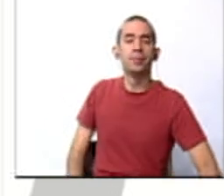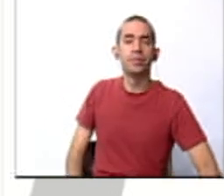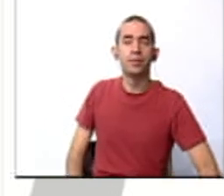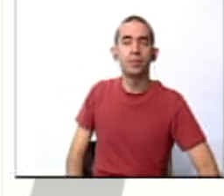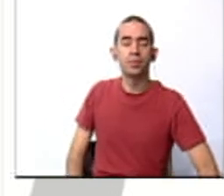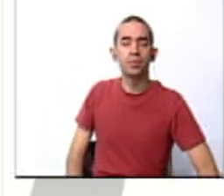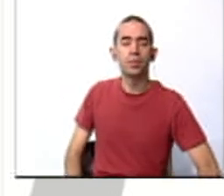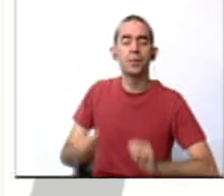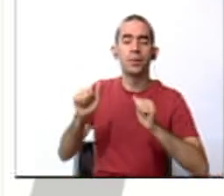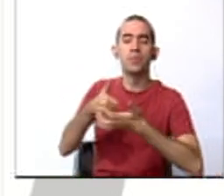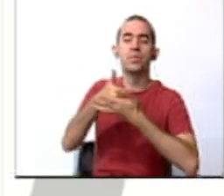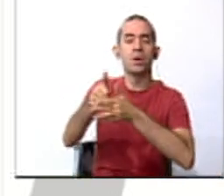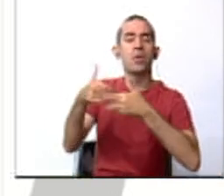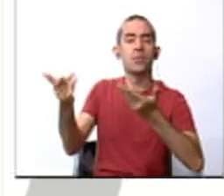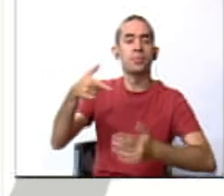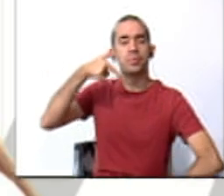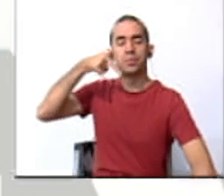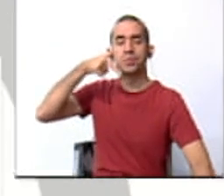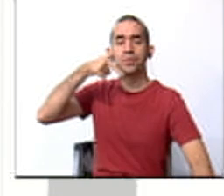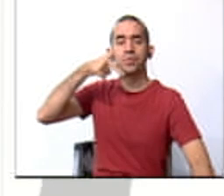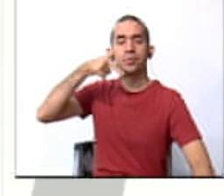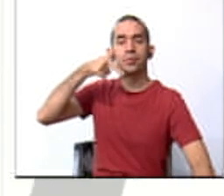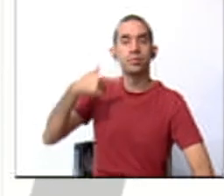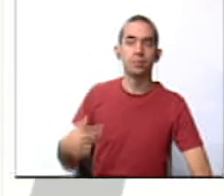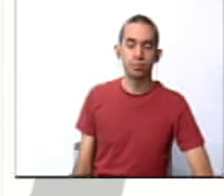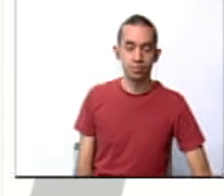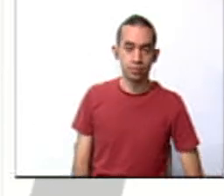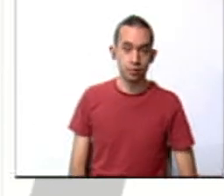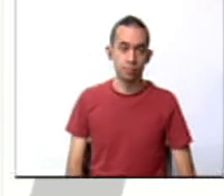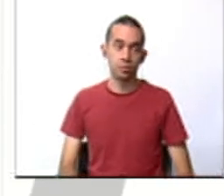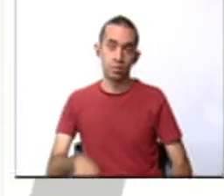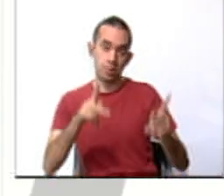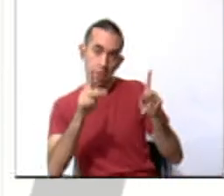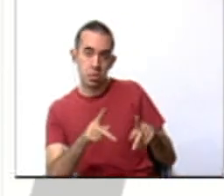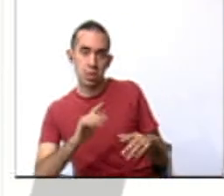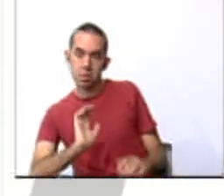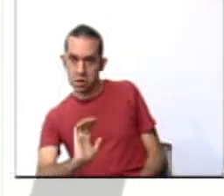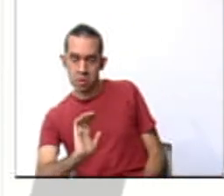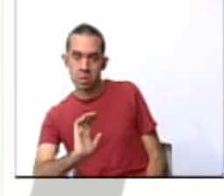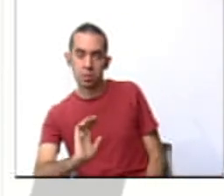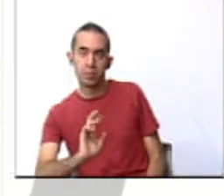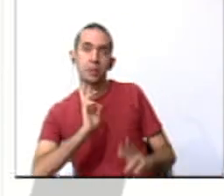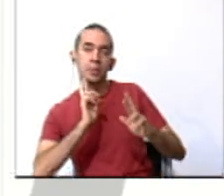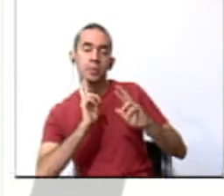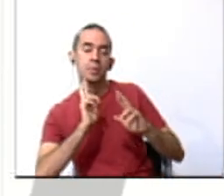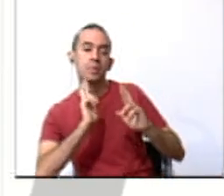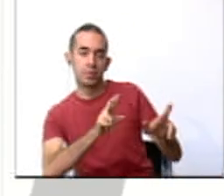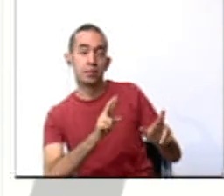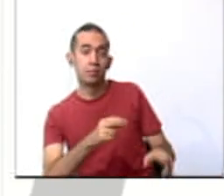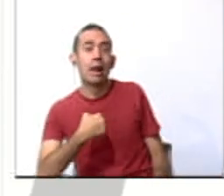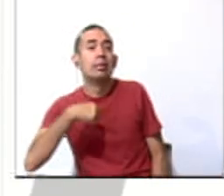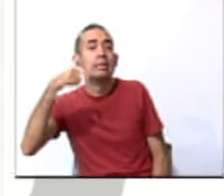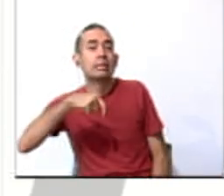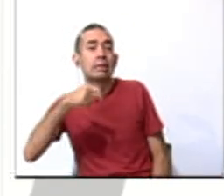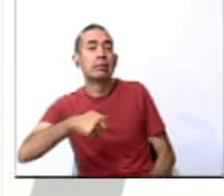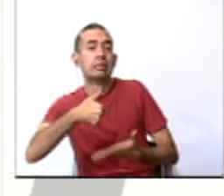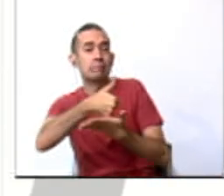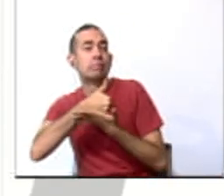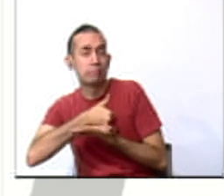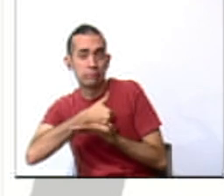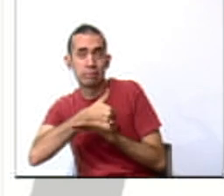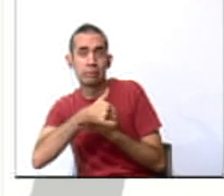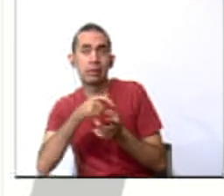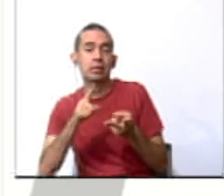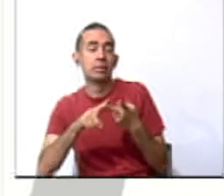How can I help you? And the person or the child is going to answer, I need help.